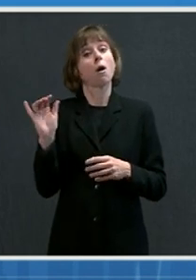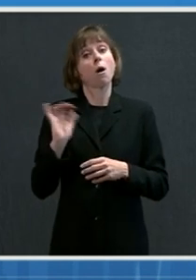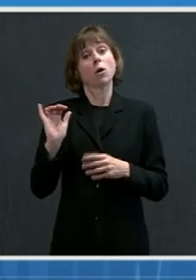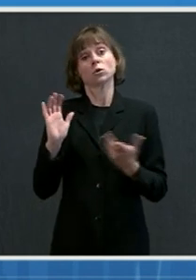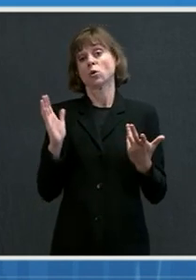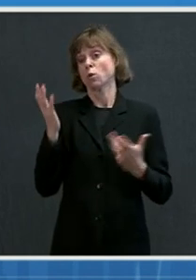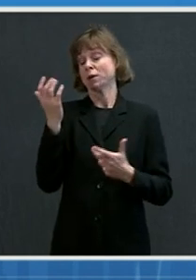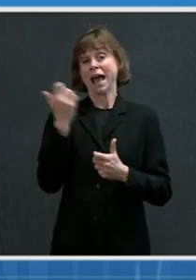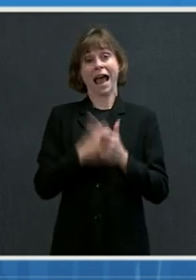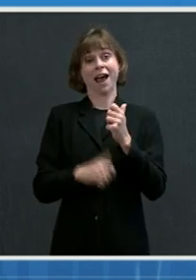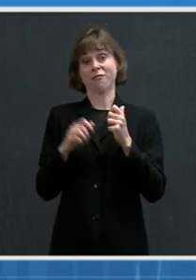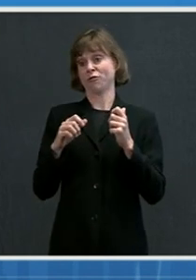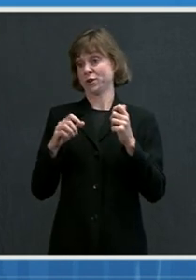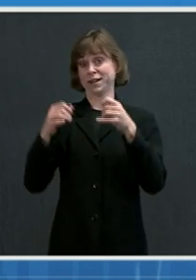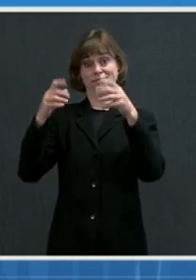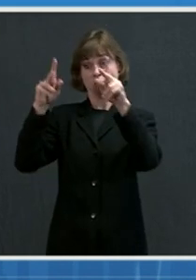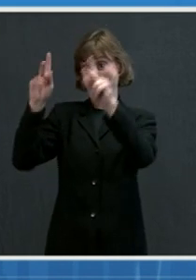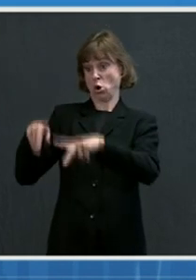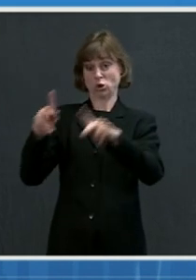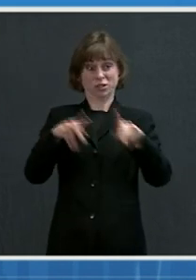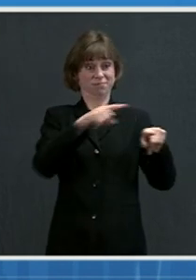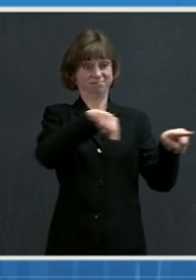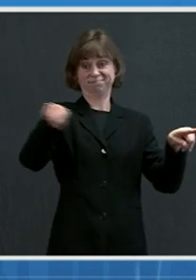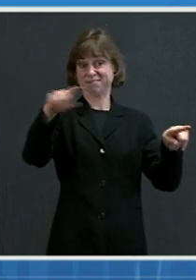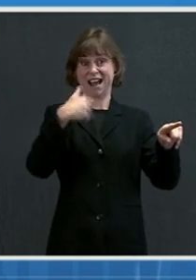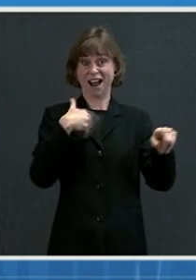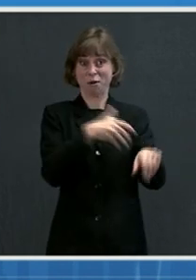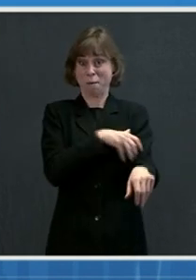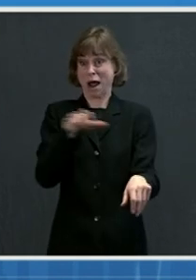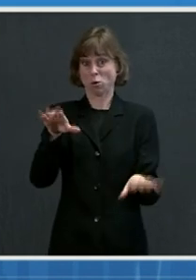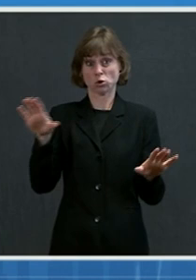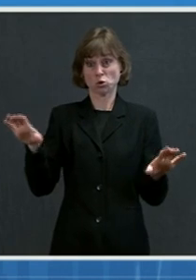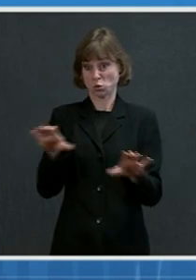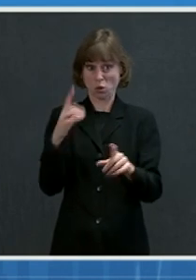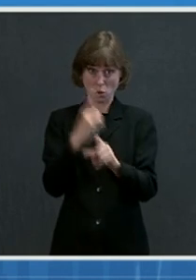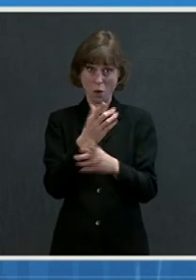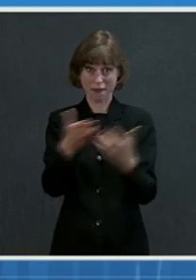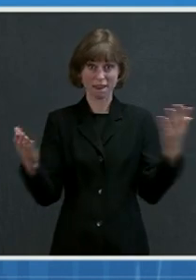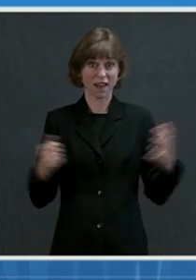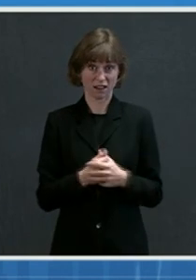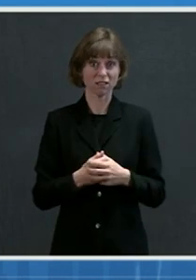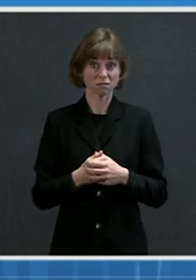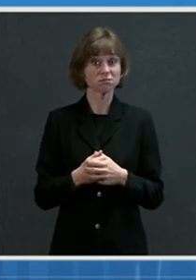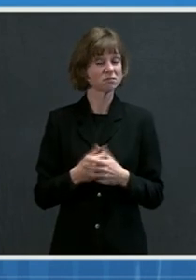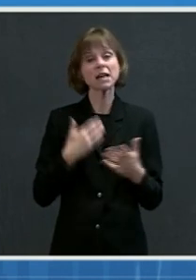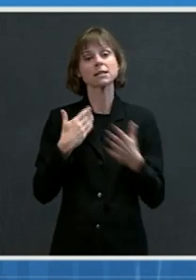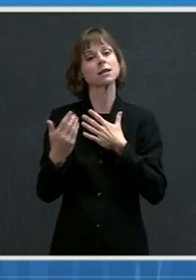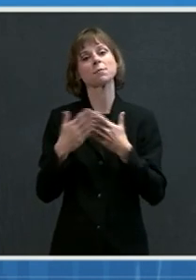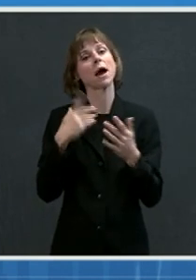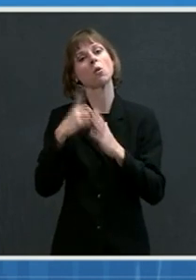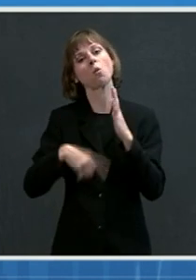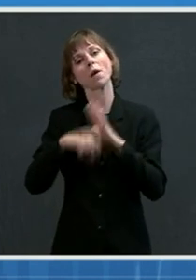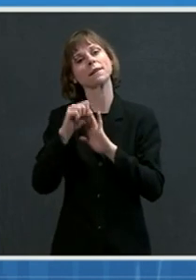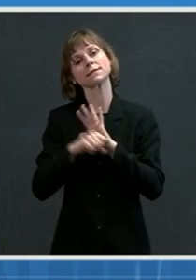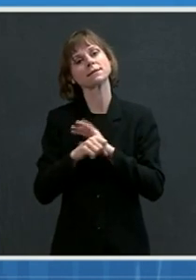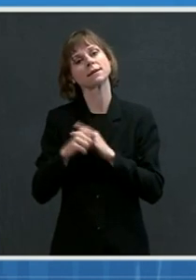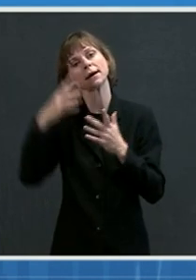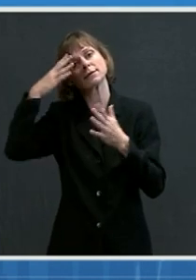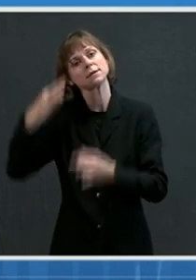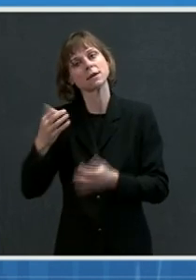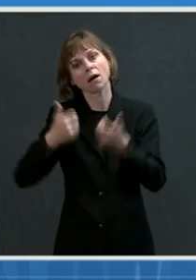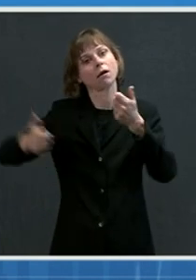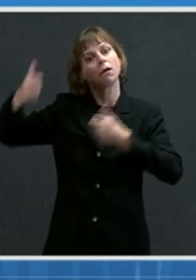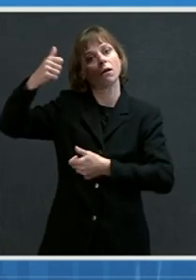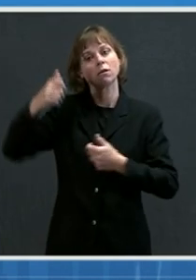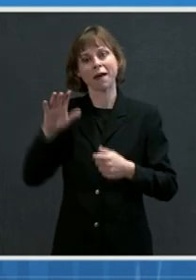is empowered to do the right thing here, regardless of what the states decide for personal health, for public health, for